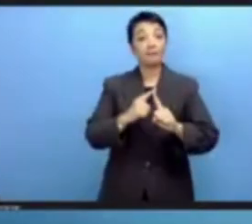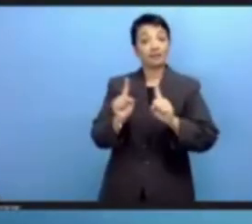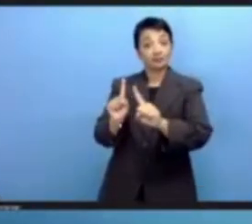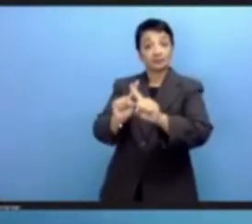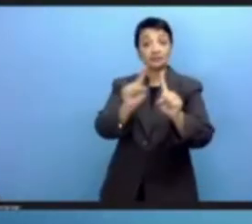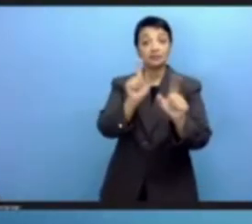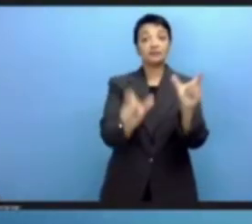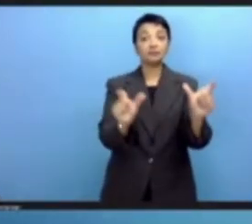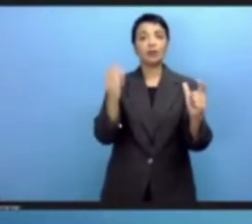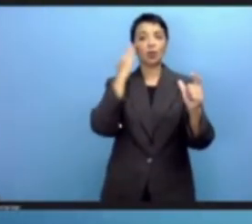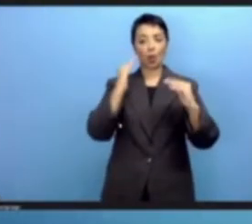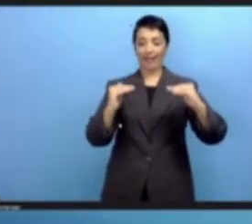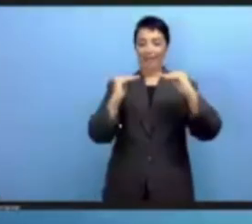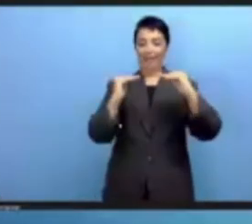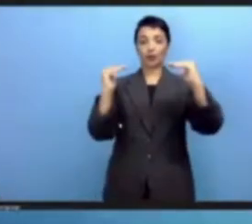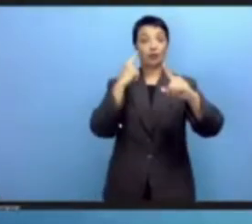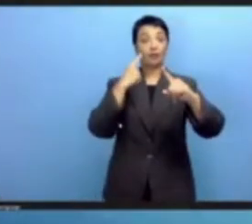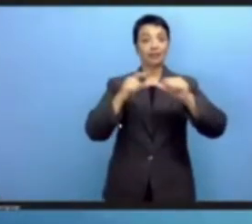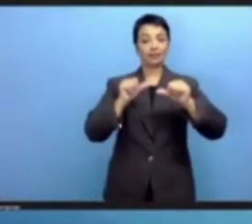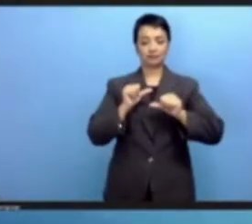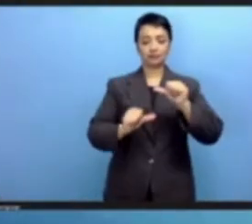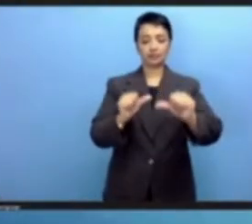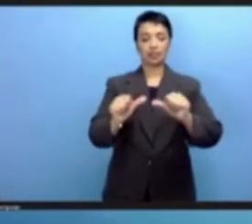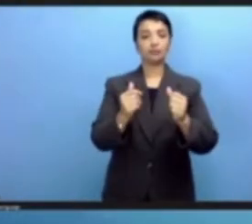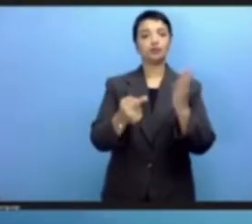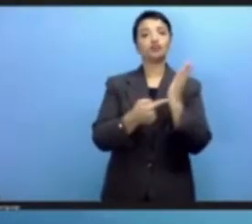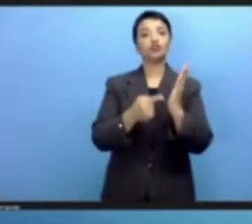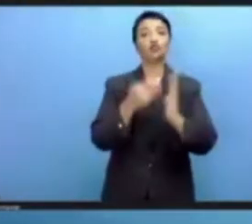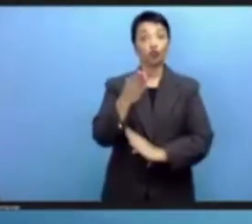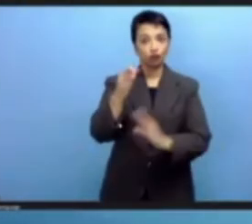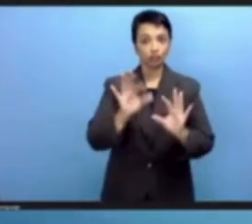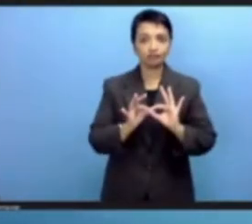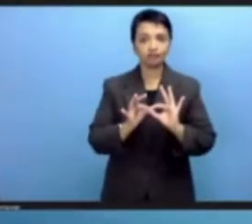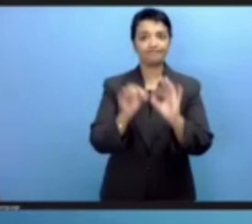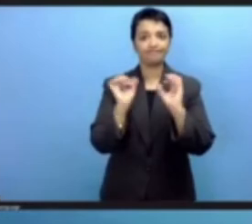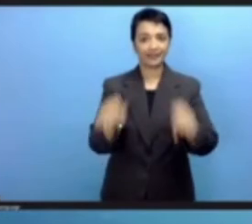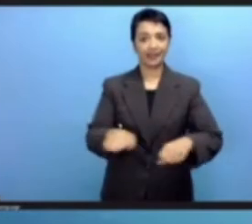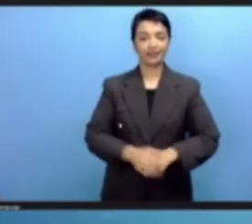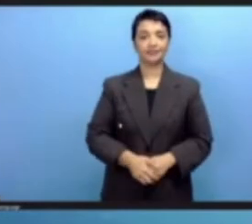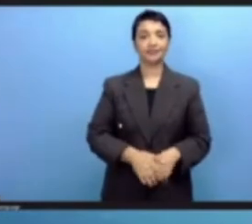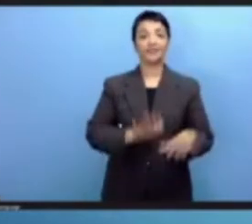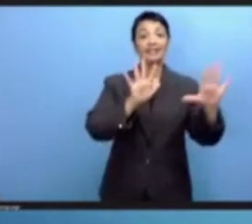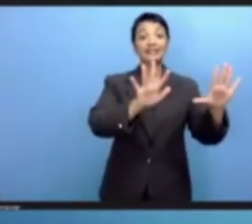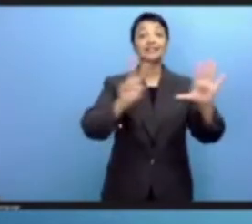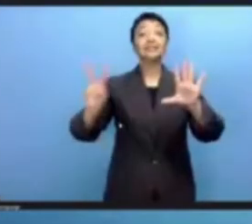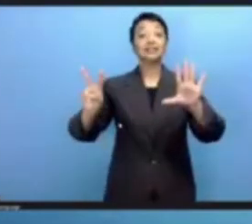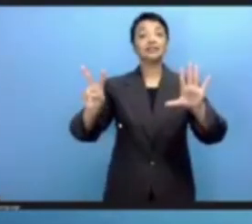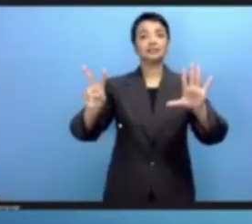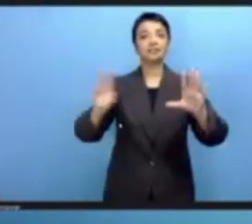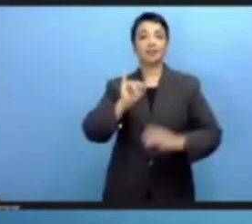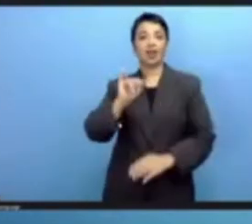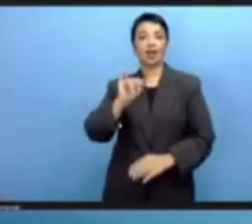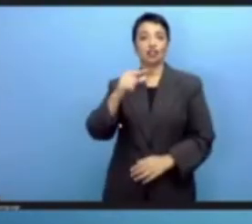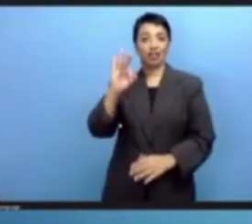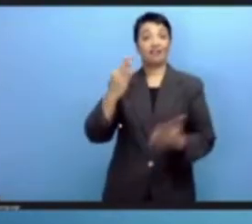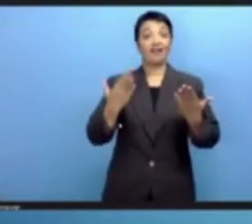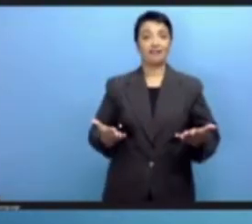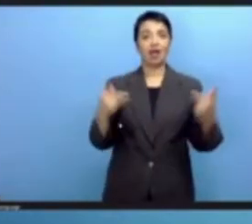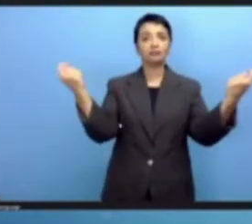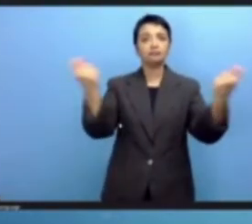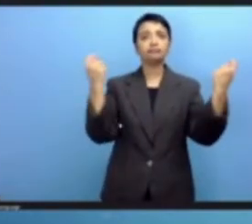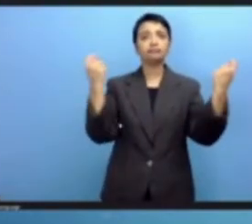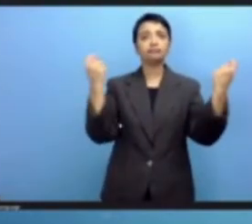equitable, and sustainable digital future. The 17th edition of the IGF takes place in a moment when the